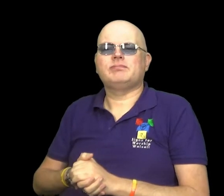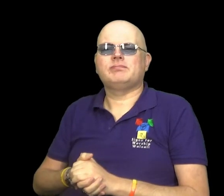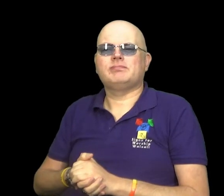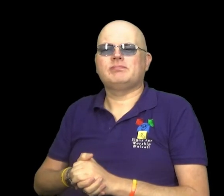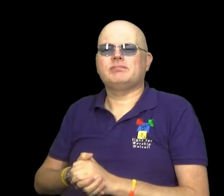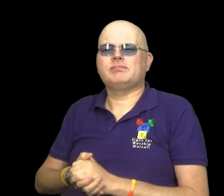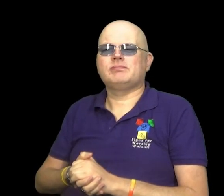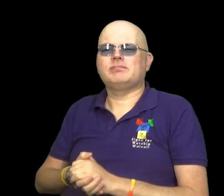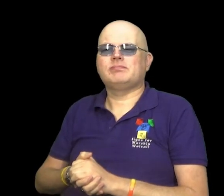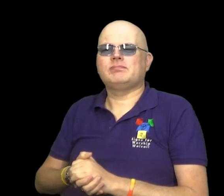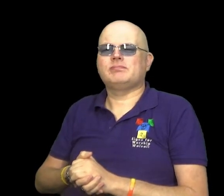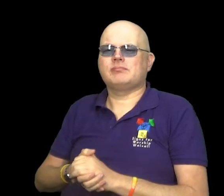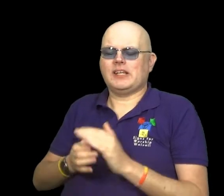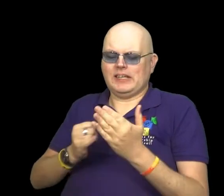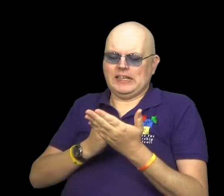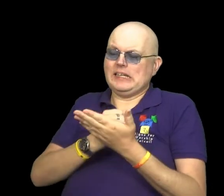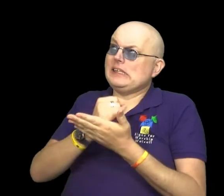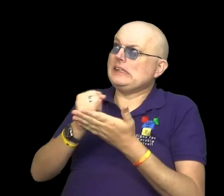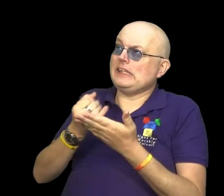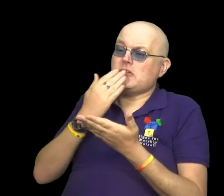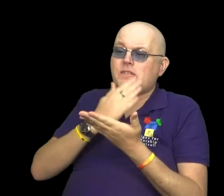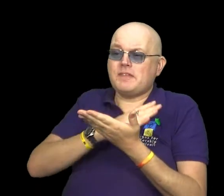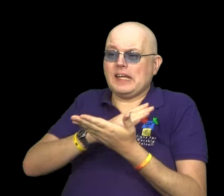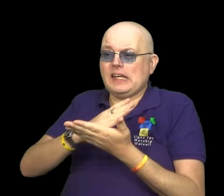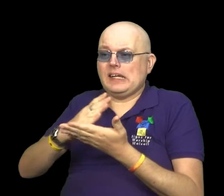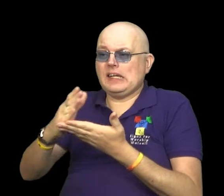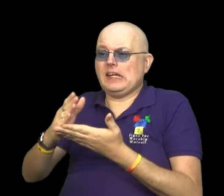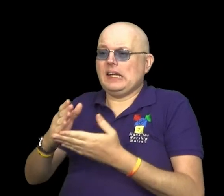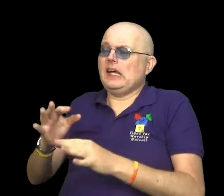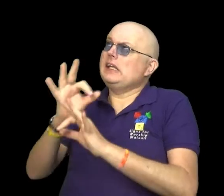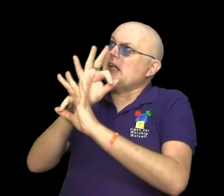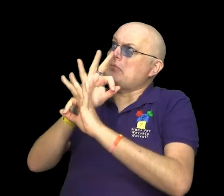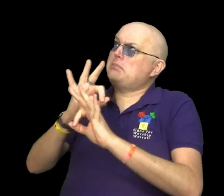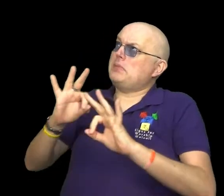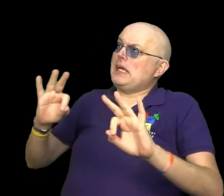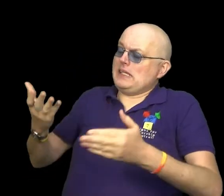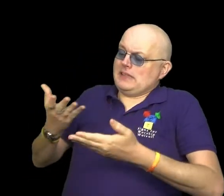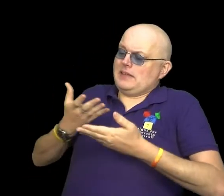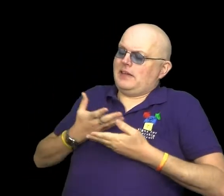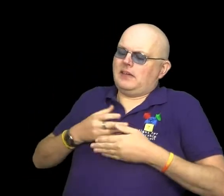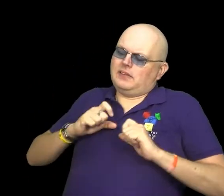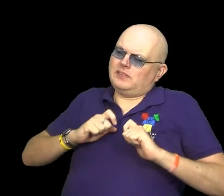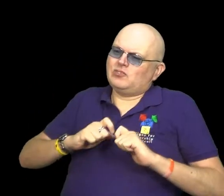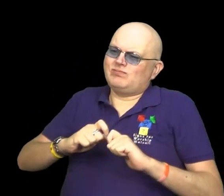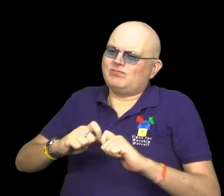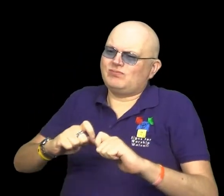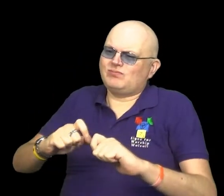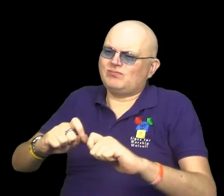God bless for sin and a peace that endureth.